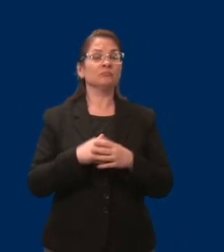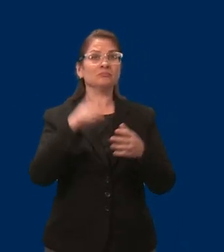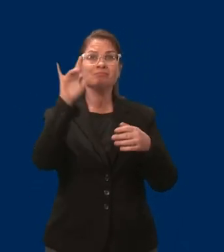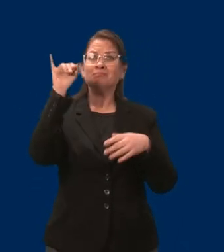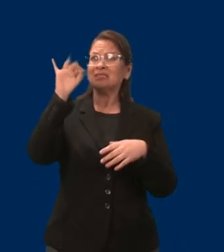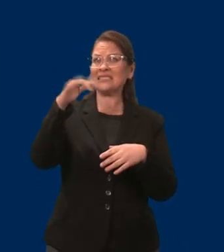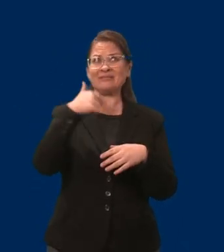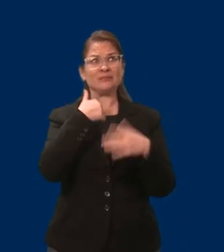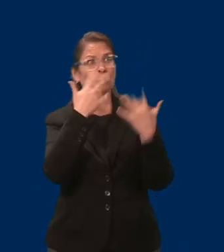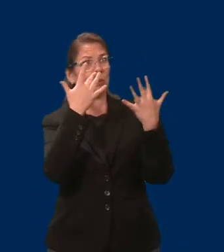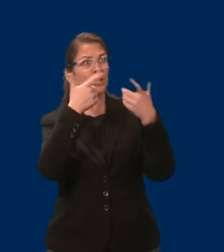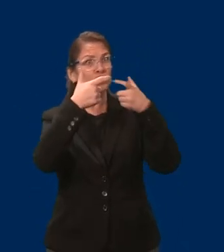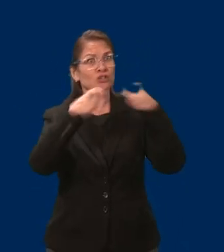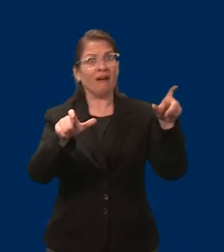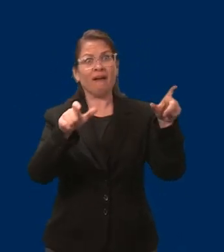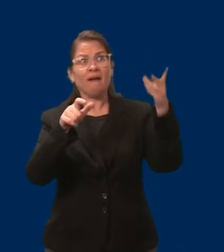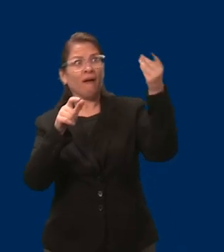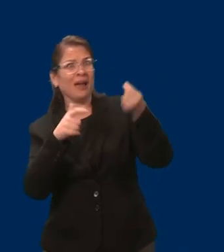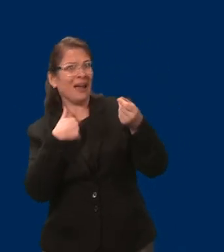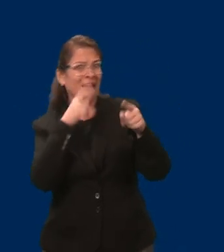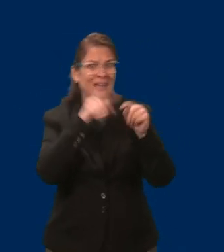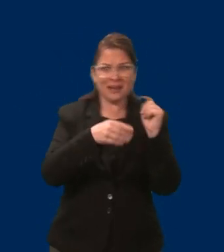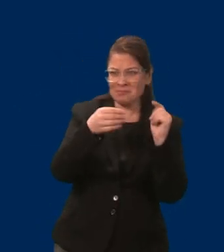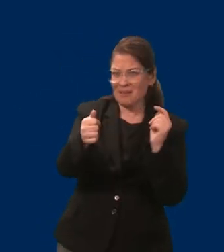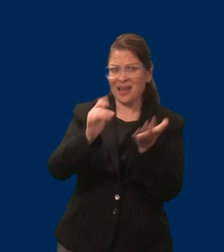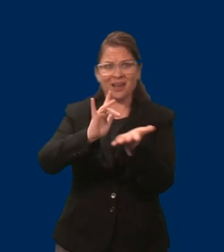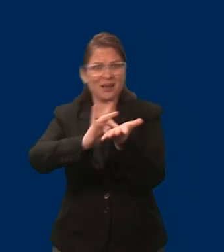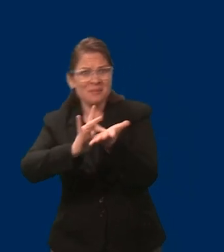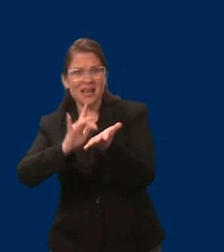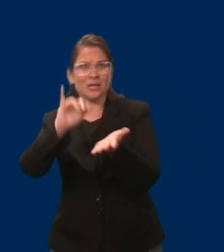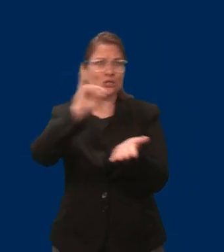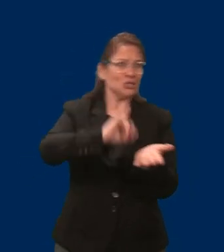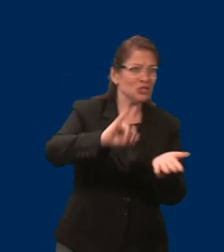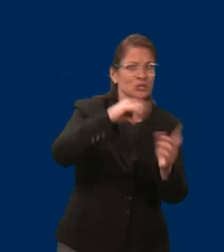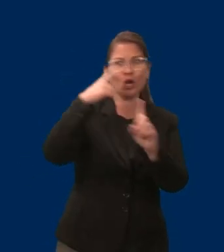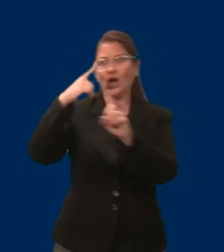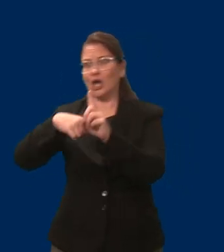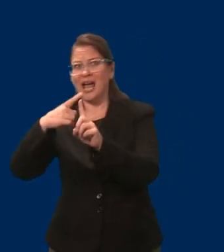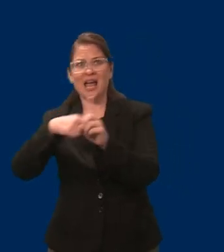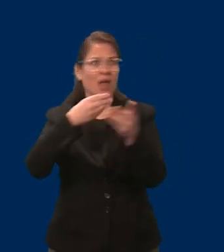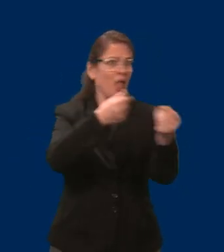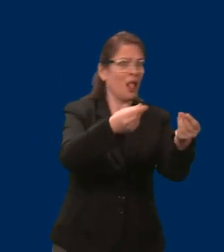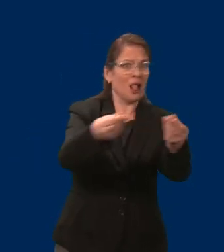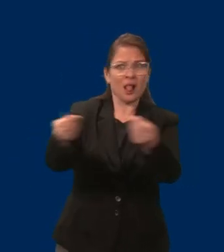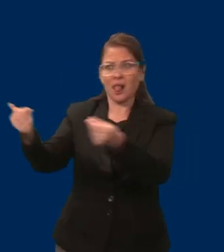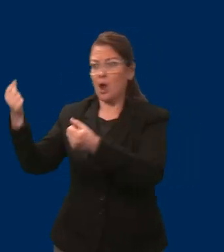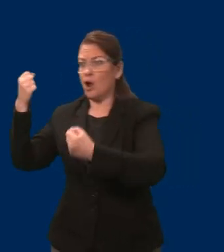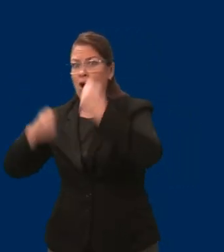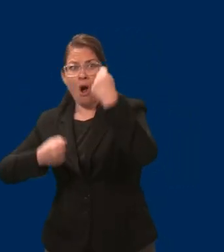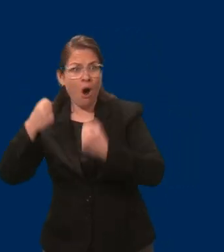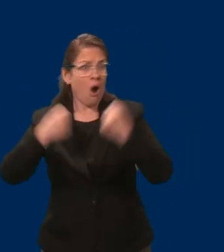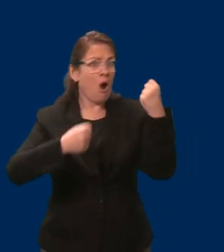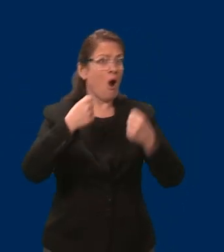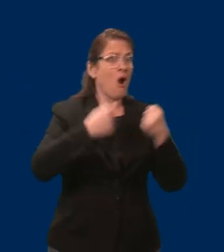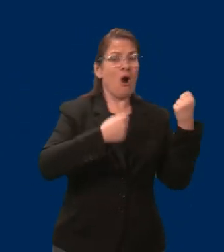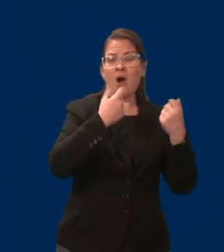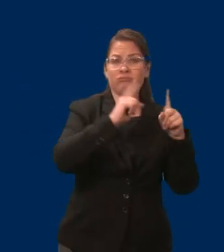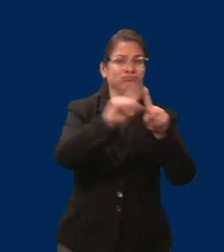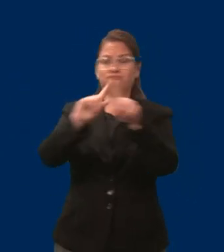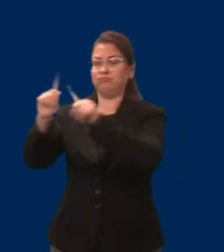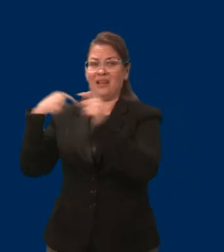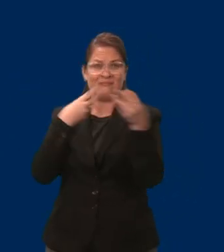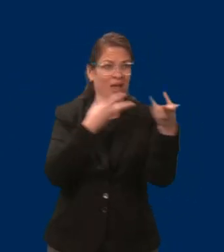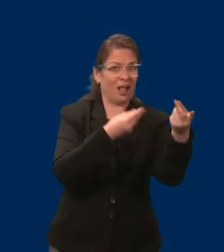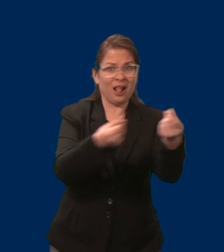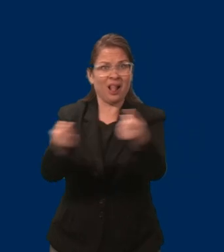and my rent, or my MAEPD premiums and by necessities. I have to choose every month, and something always gets put off till